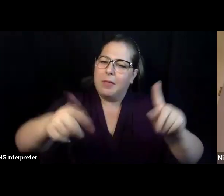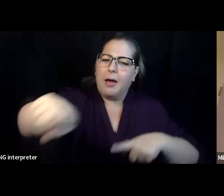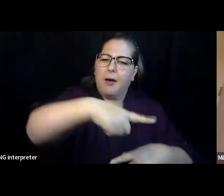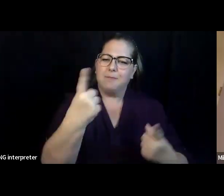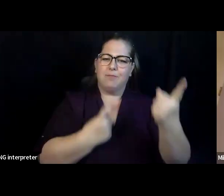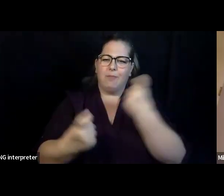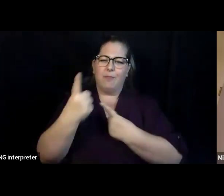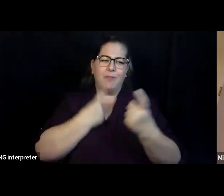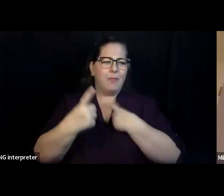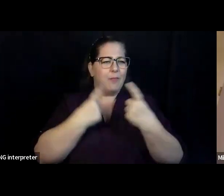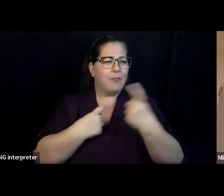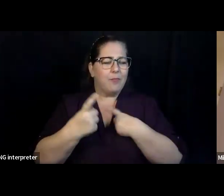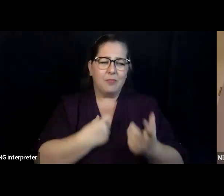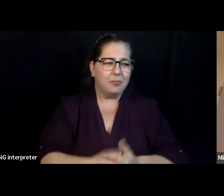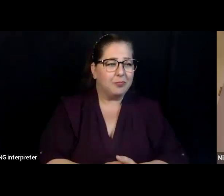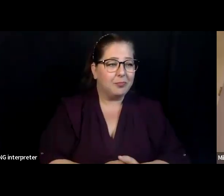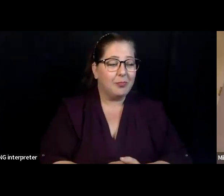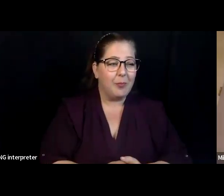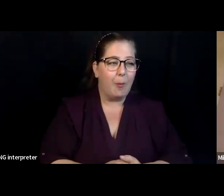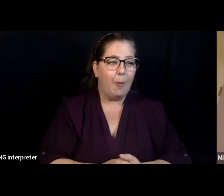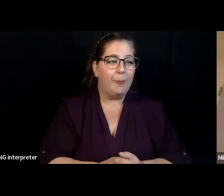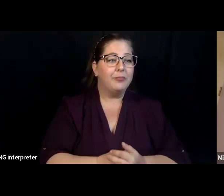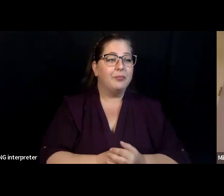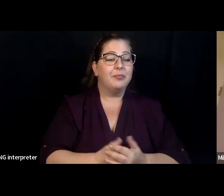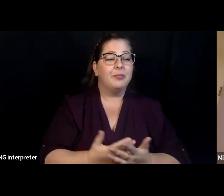So just a few access notes.